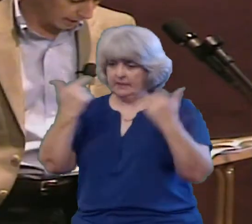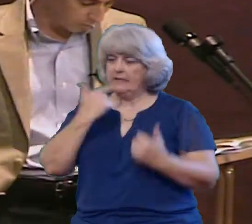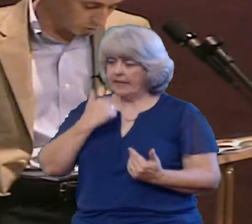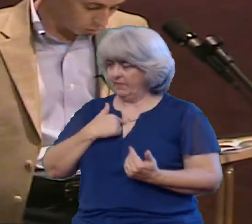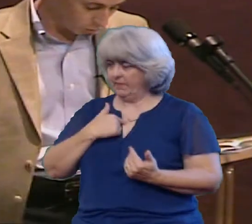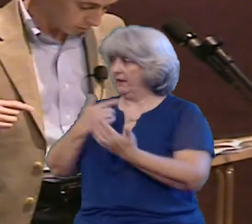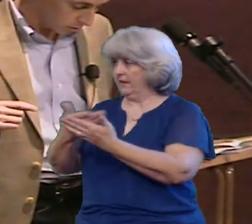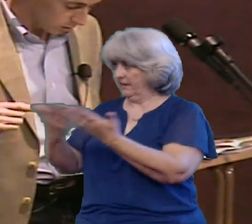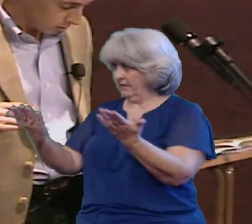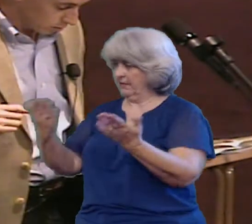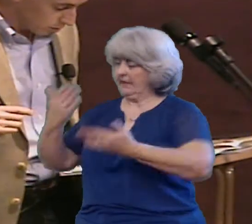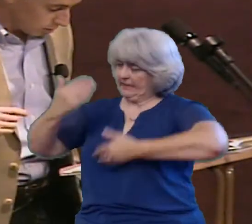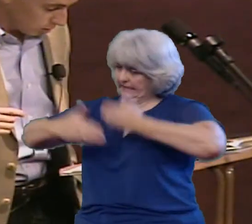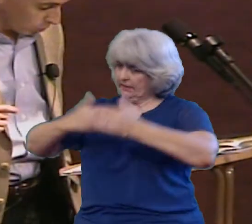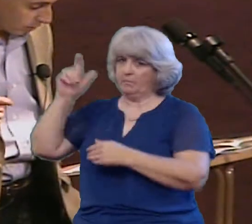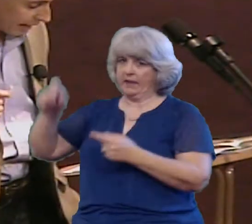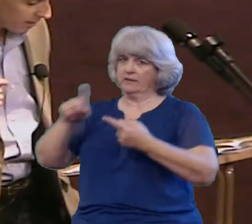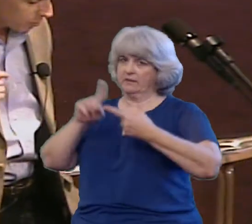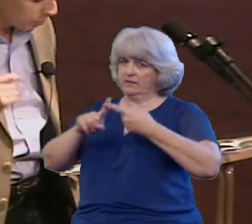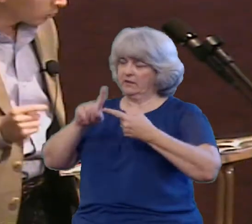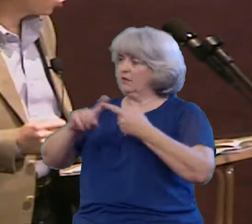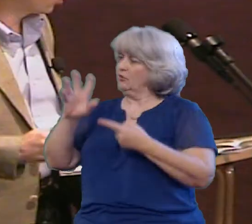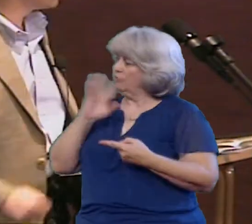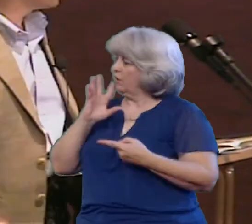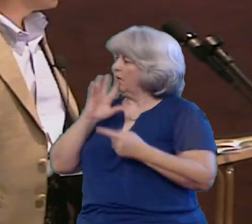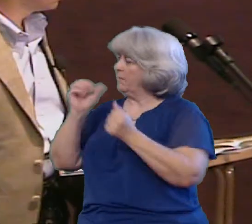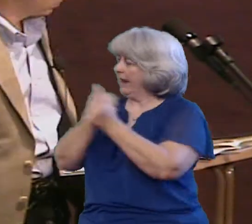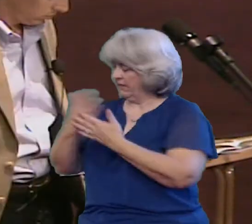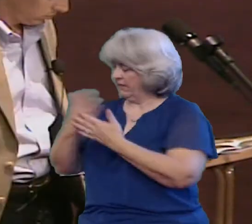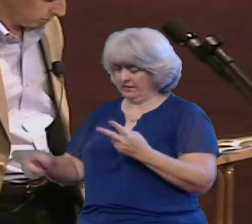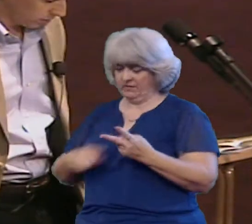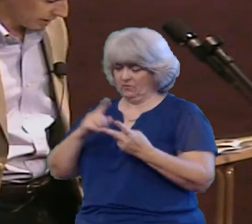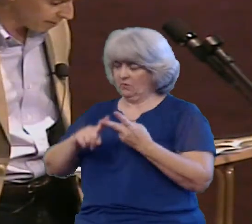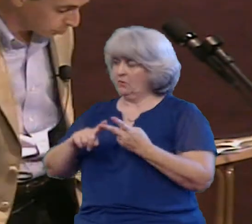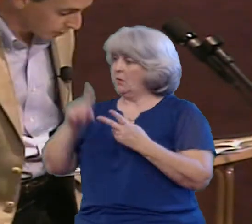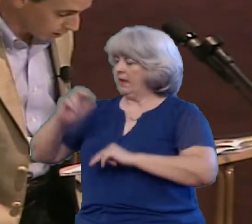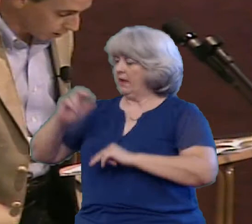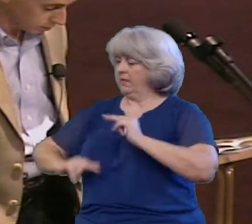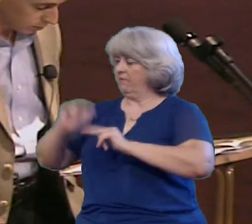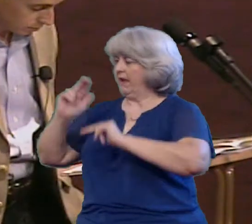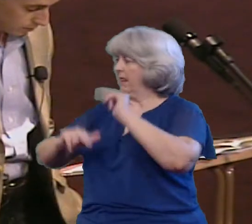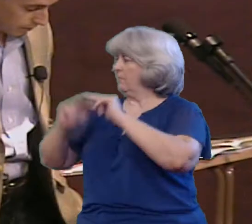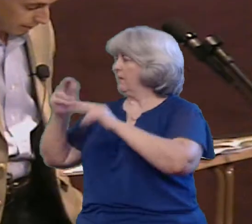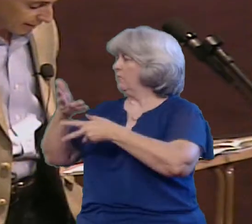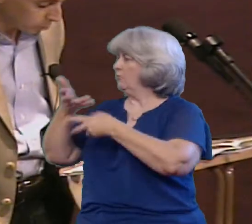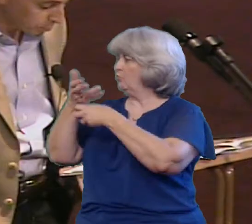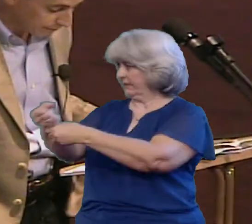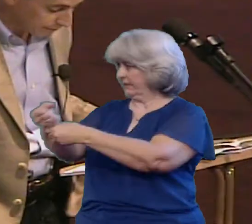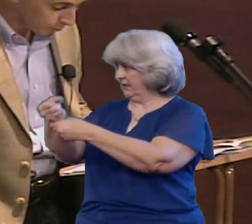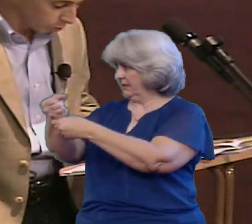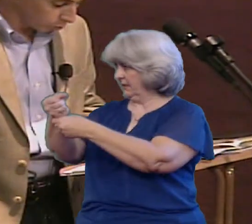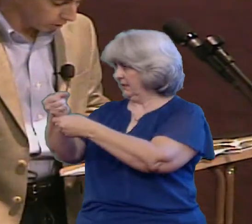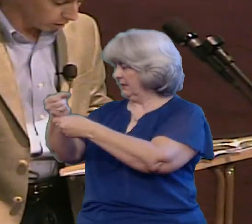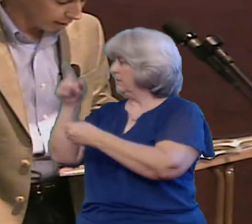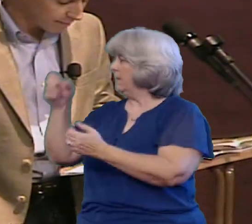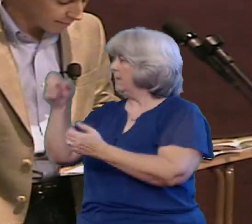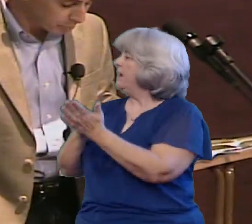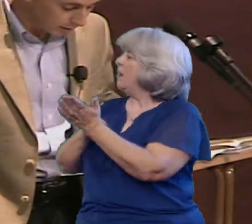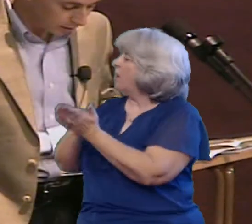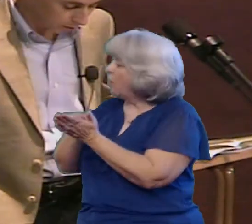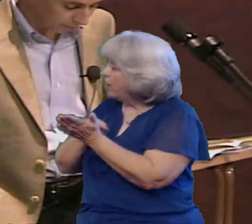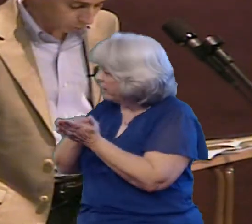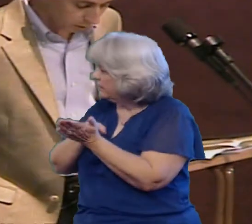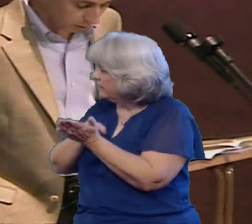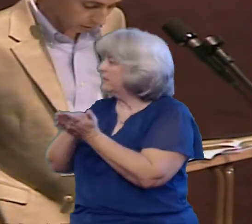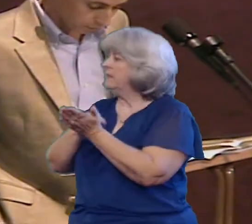It keeps going They have to build trust They have to be honest They have to be faithful to one another They have to